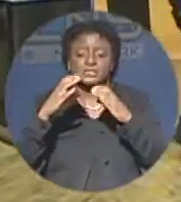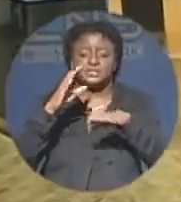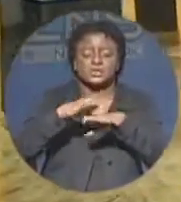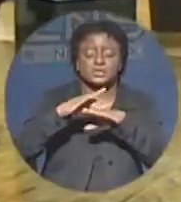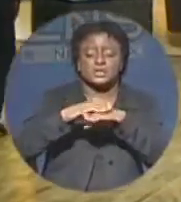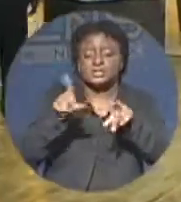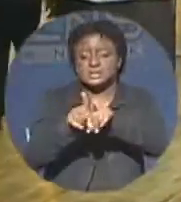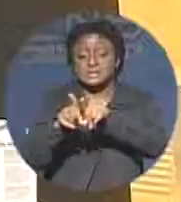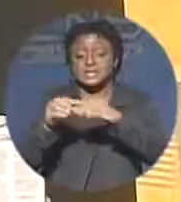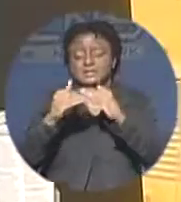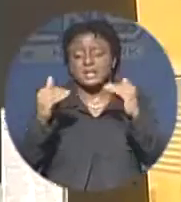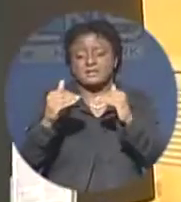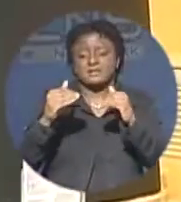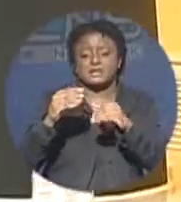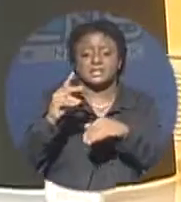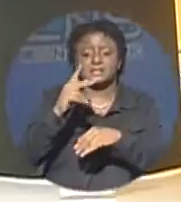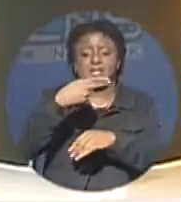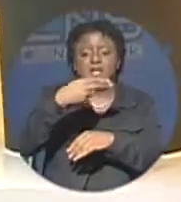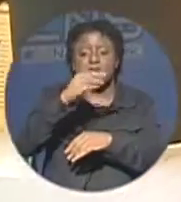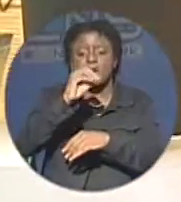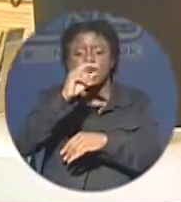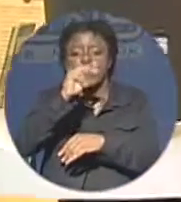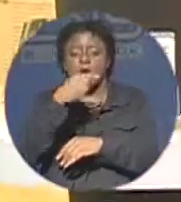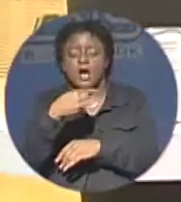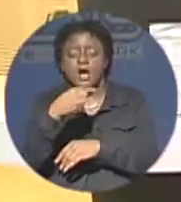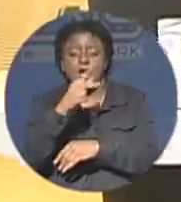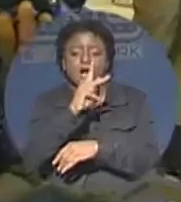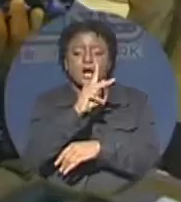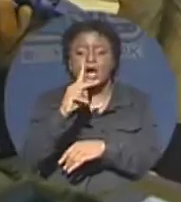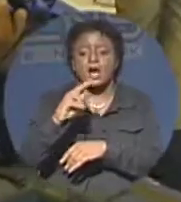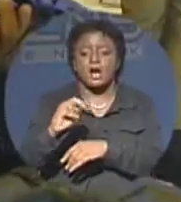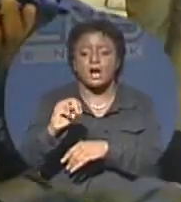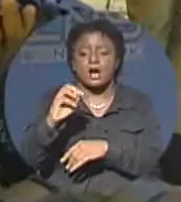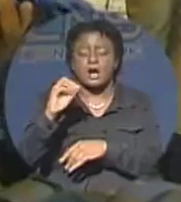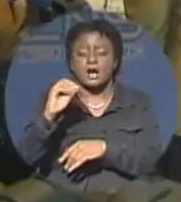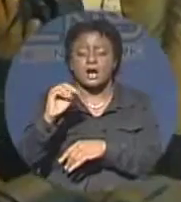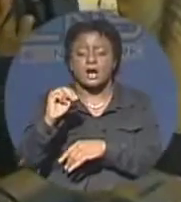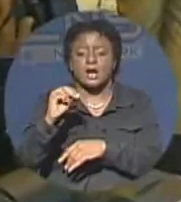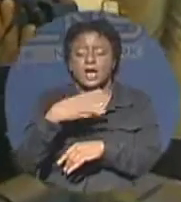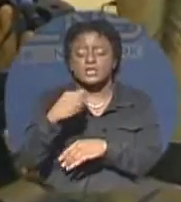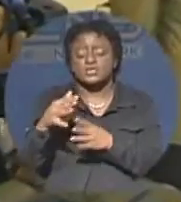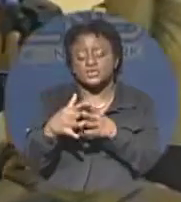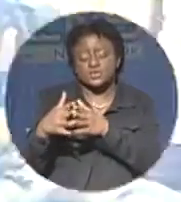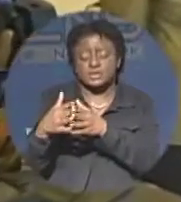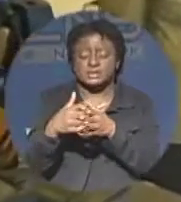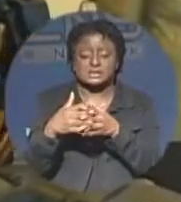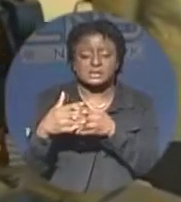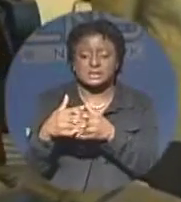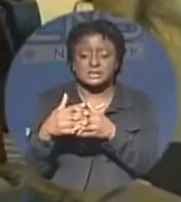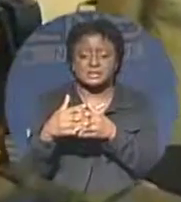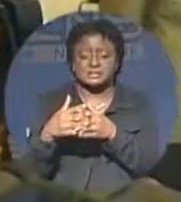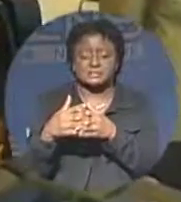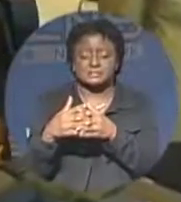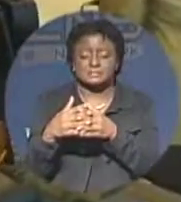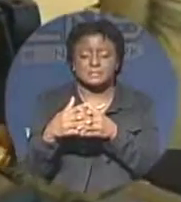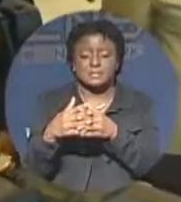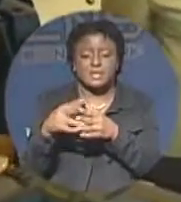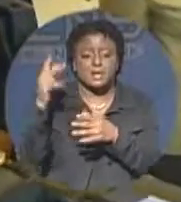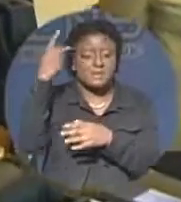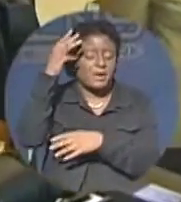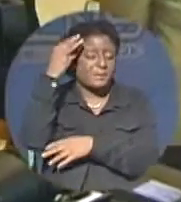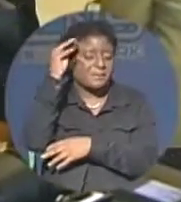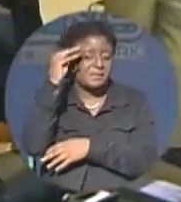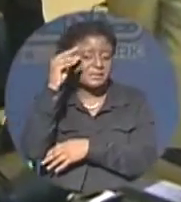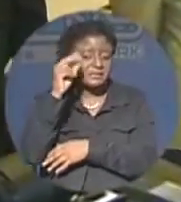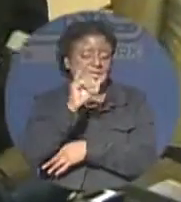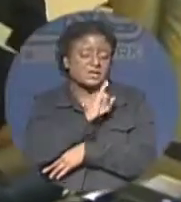the United Kingdom, and ahead of many parts of the United States of America. All of this is good news to Prime Minister Ingram, who said during his address